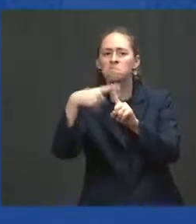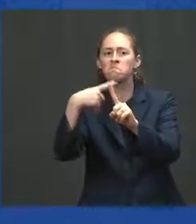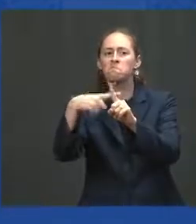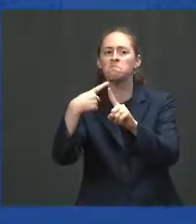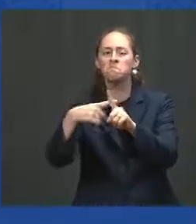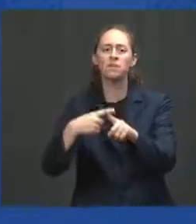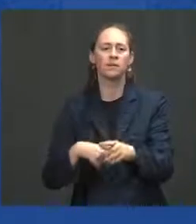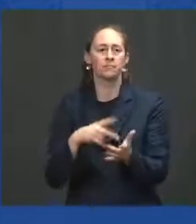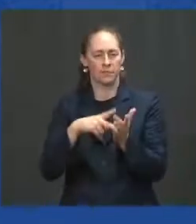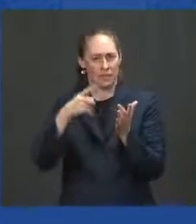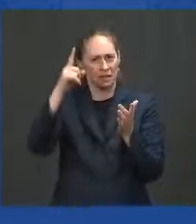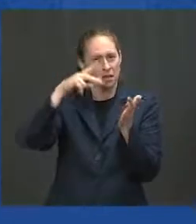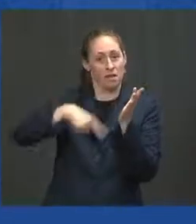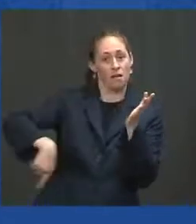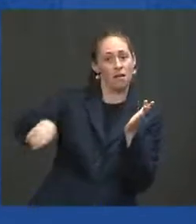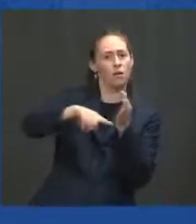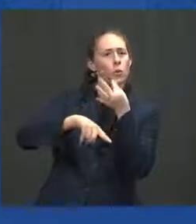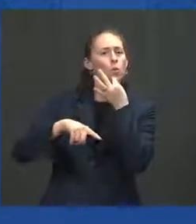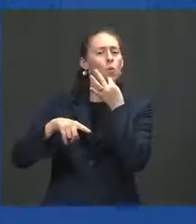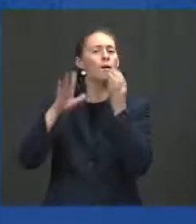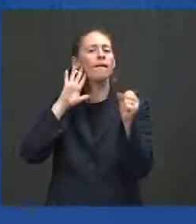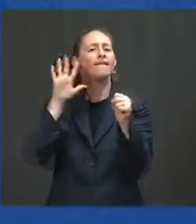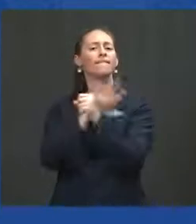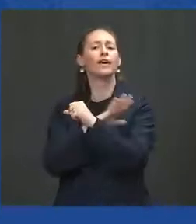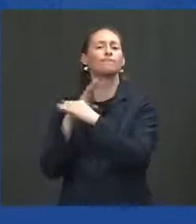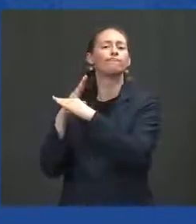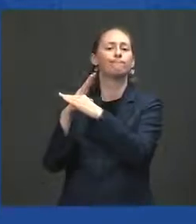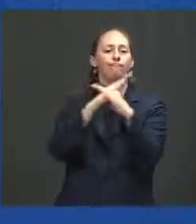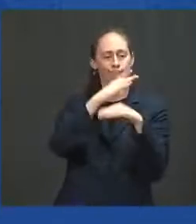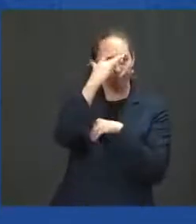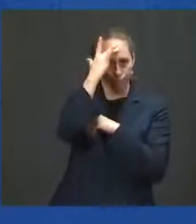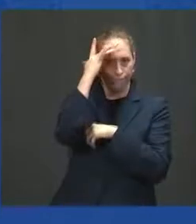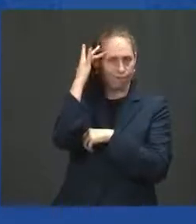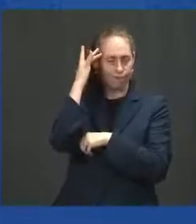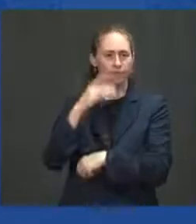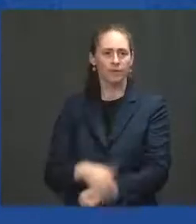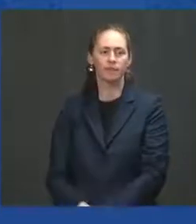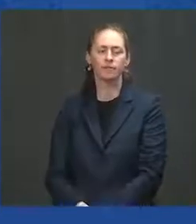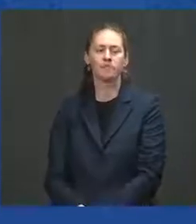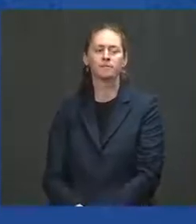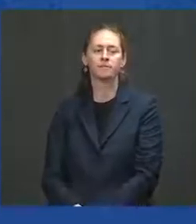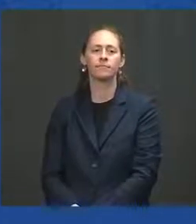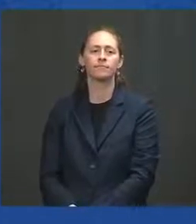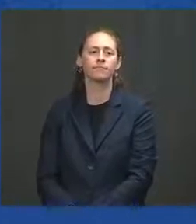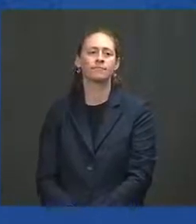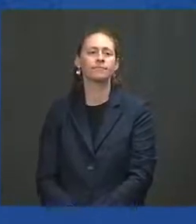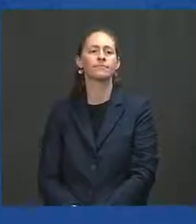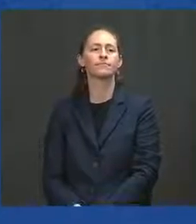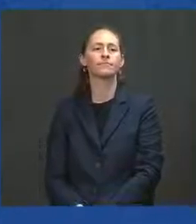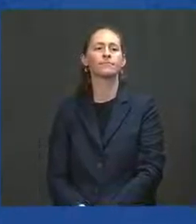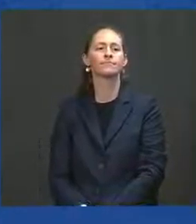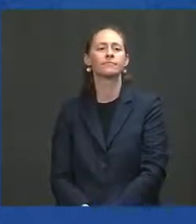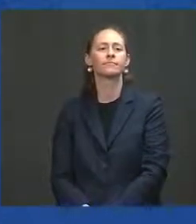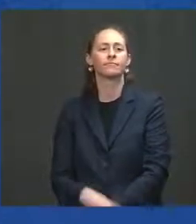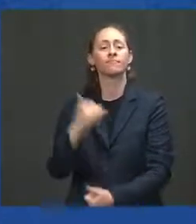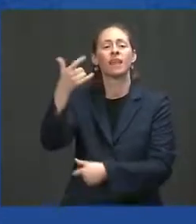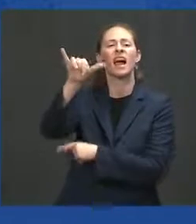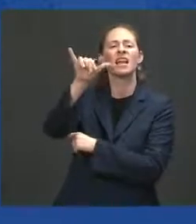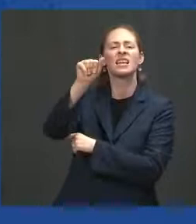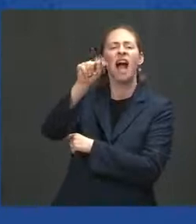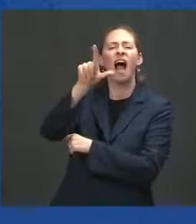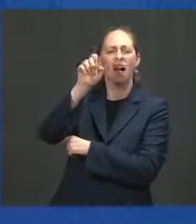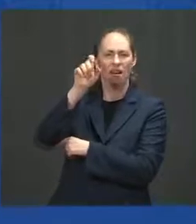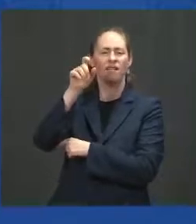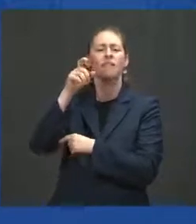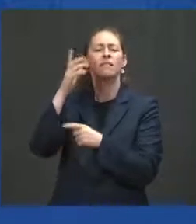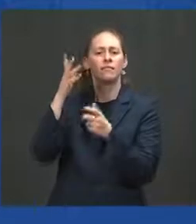the sooner you'll be protected. According to the experts from the Yale School of Public Health, the pace of our vaccination effort